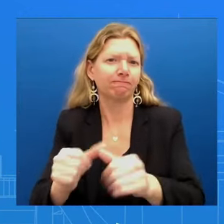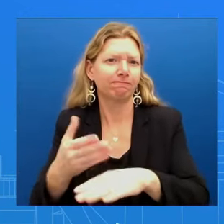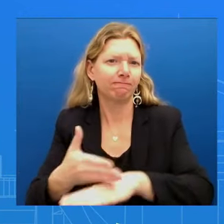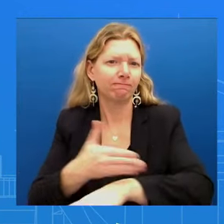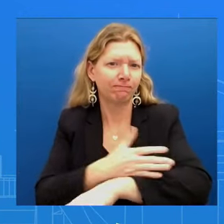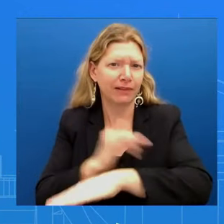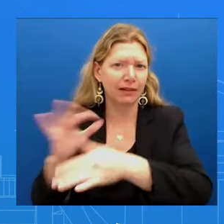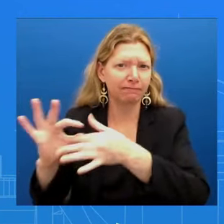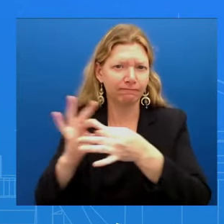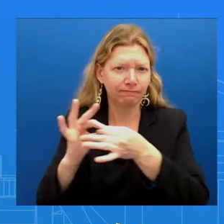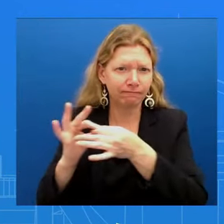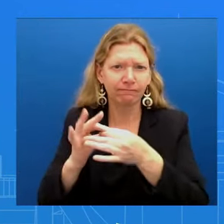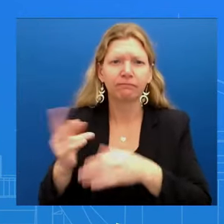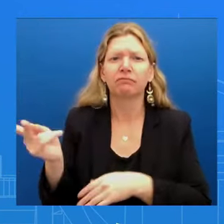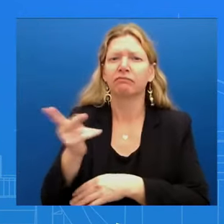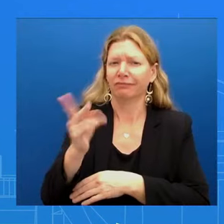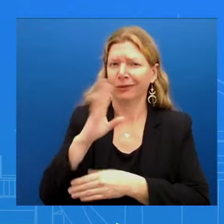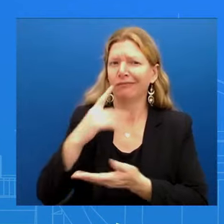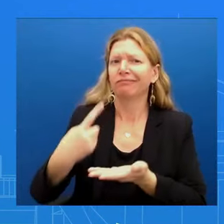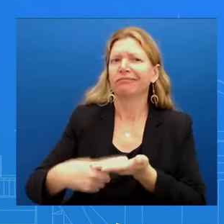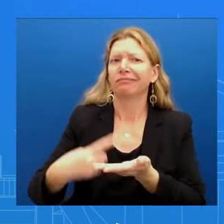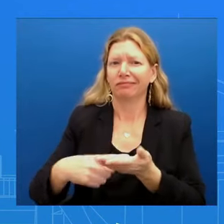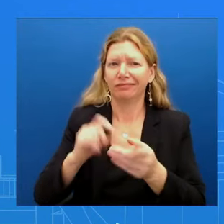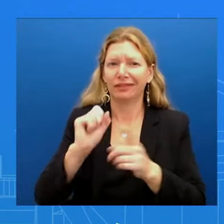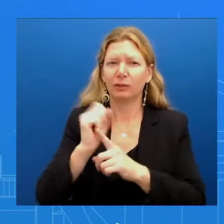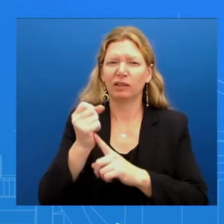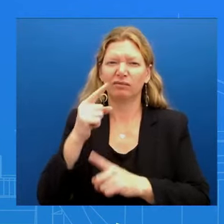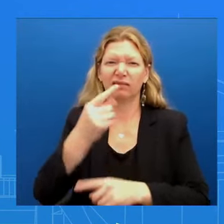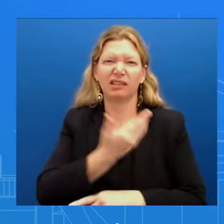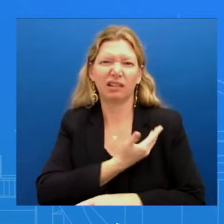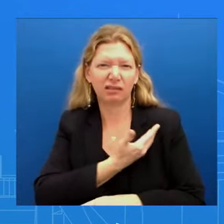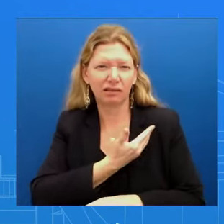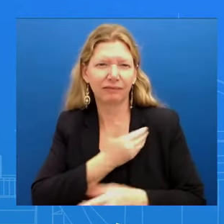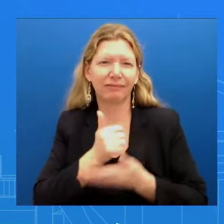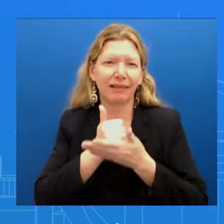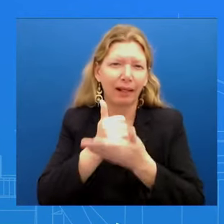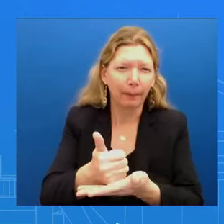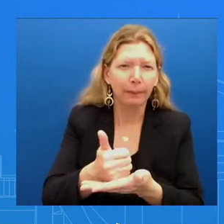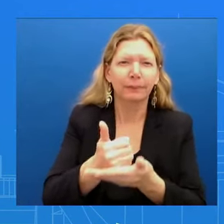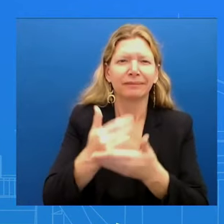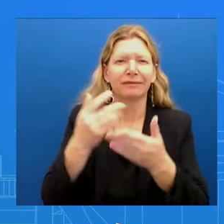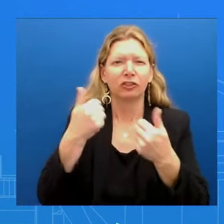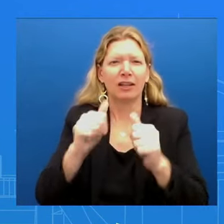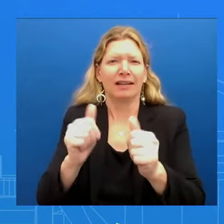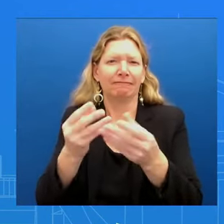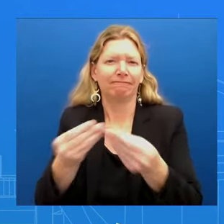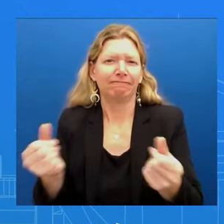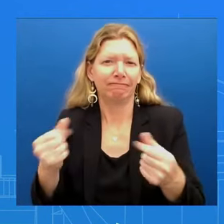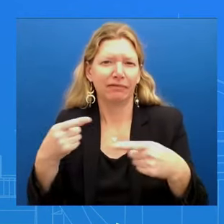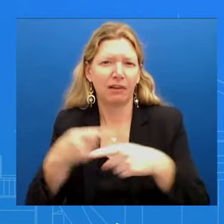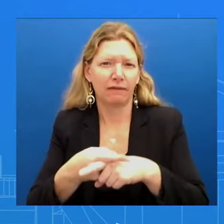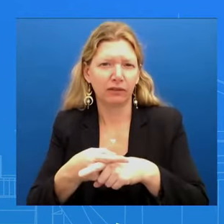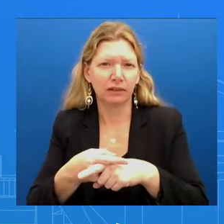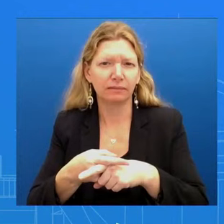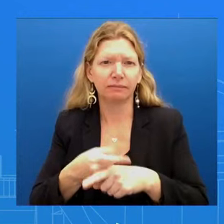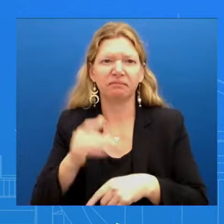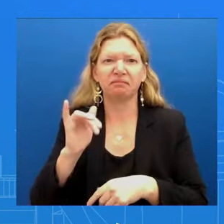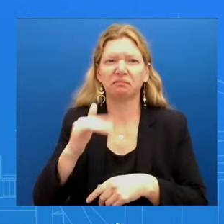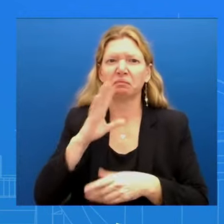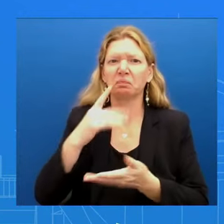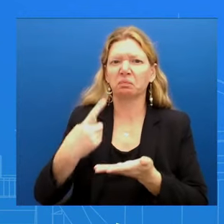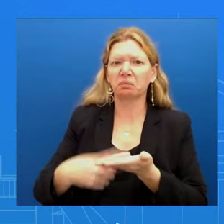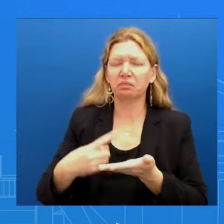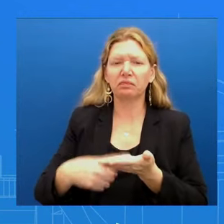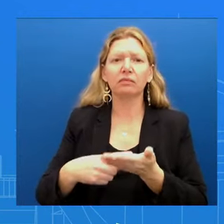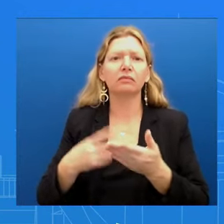we'll also discuss increasing humanitarian assistance into Gaza and a vision for a durable peace to include the